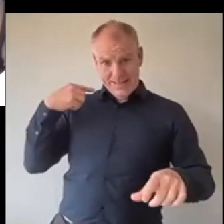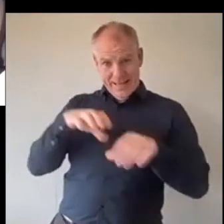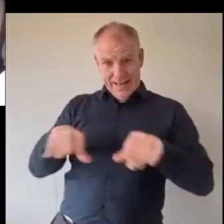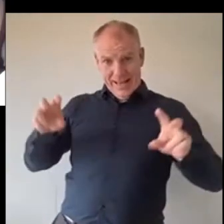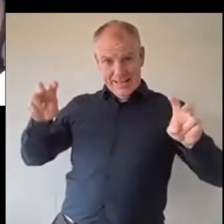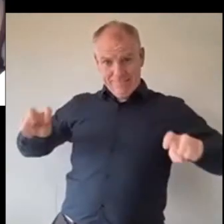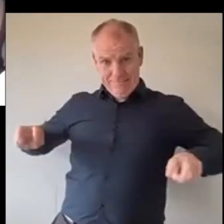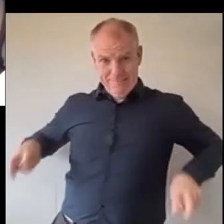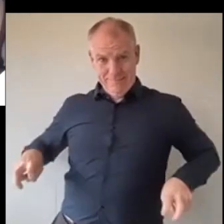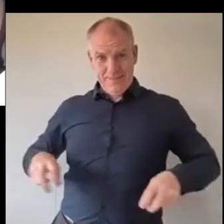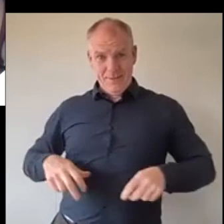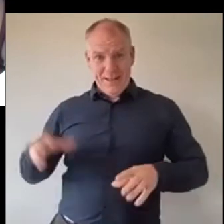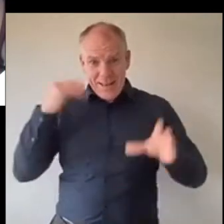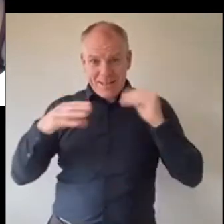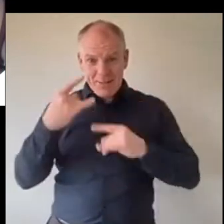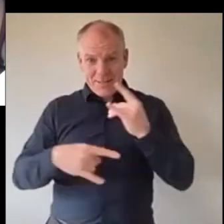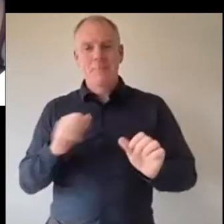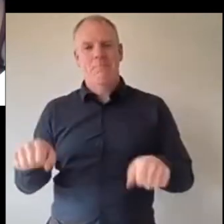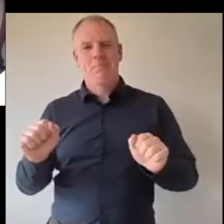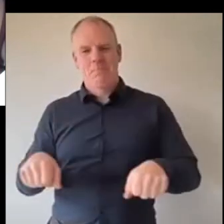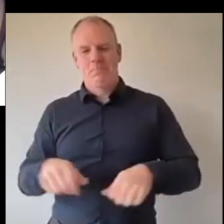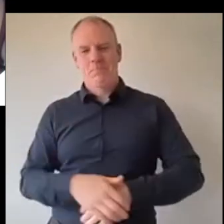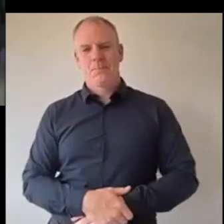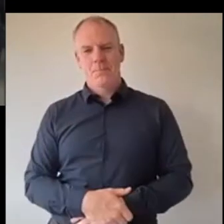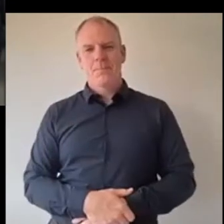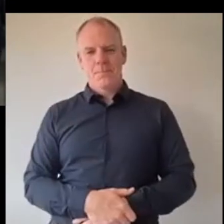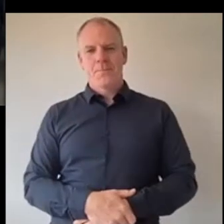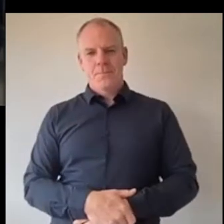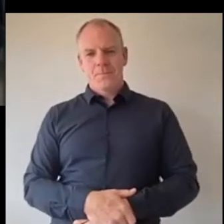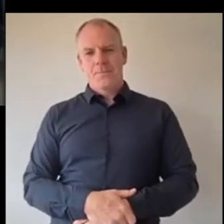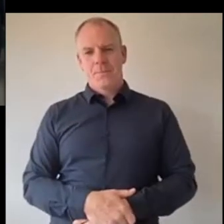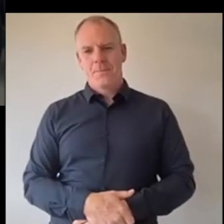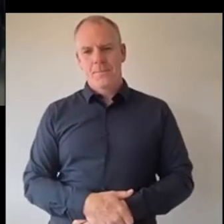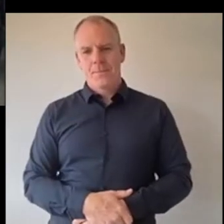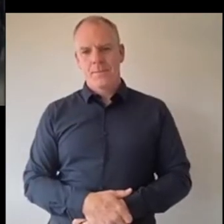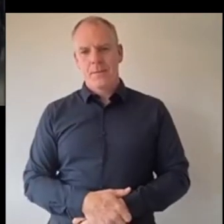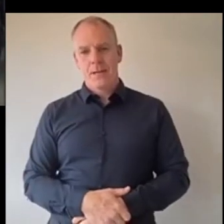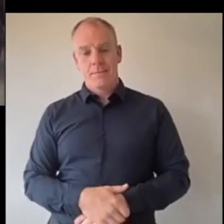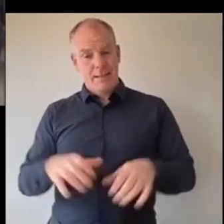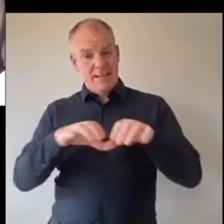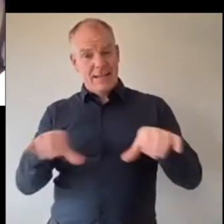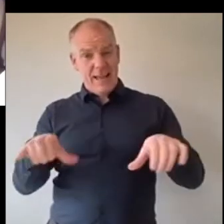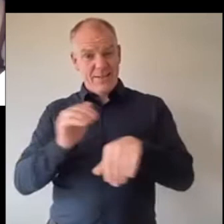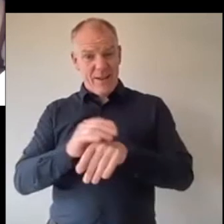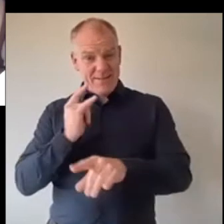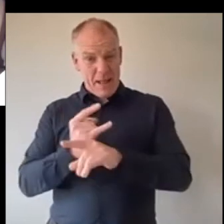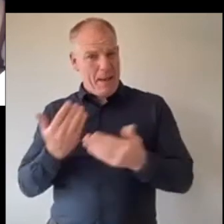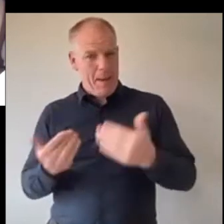listening to us yeah how has your classmate been helping